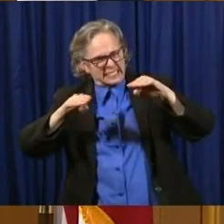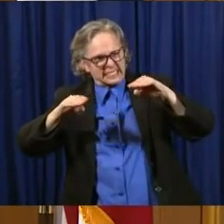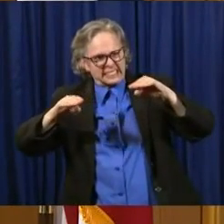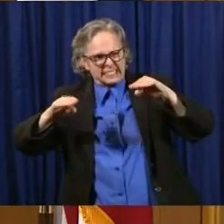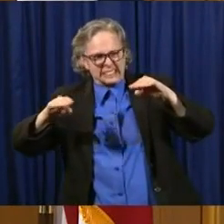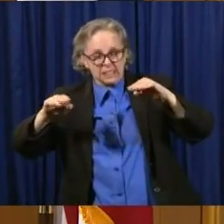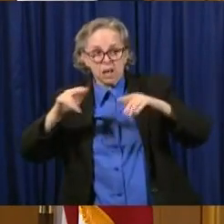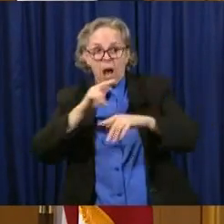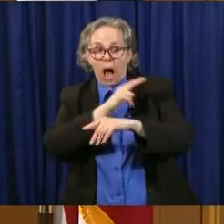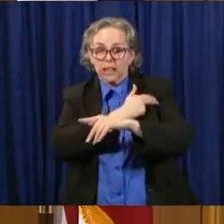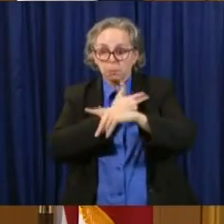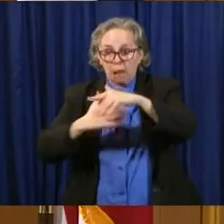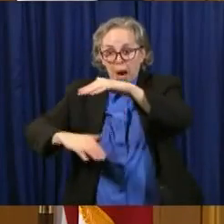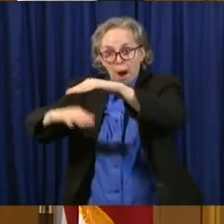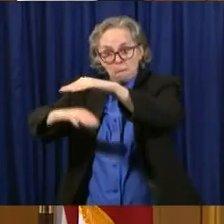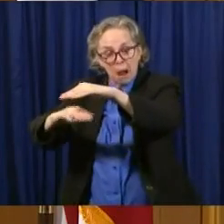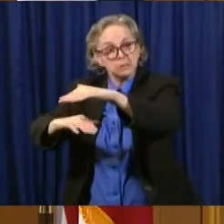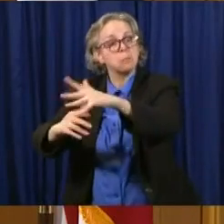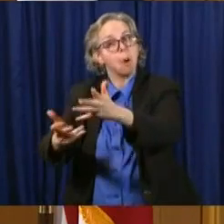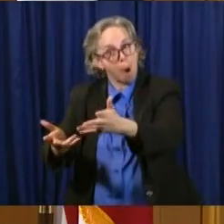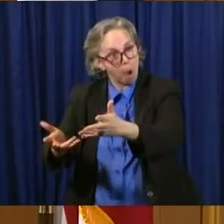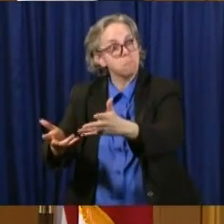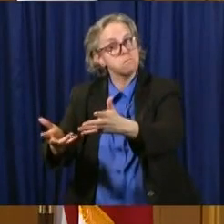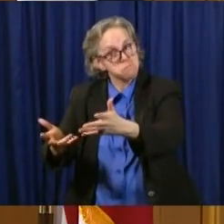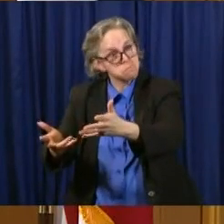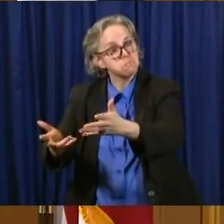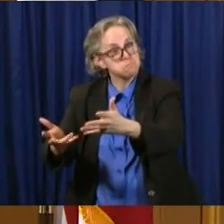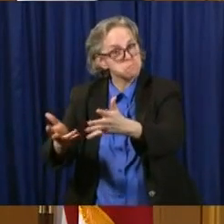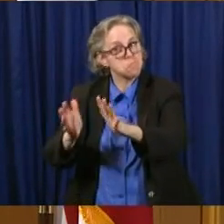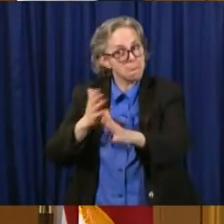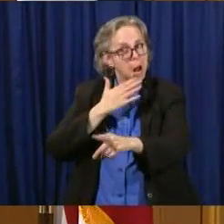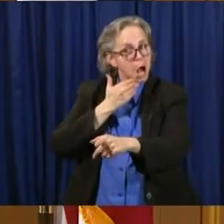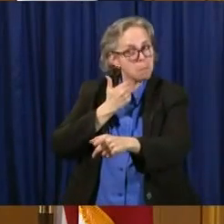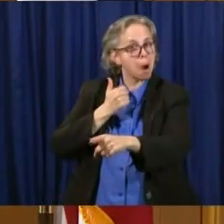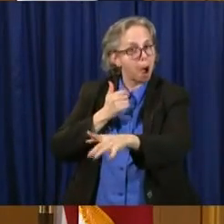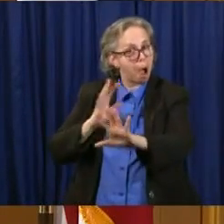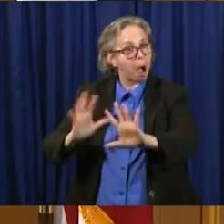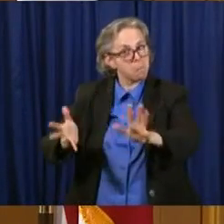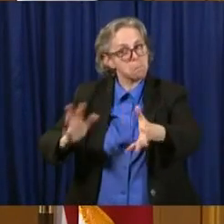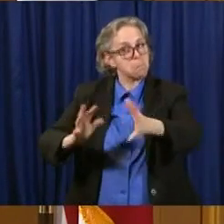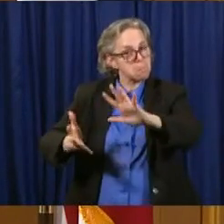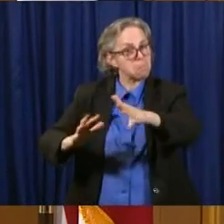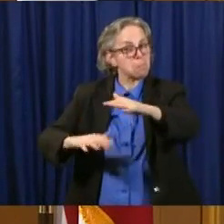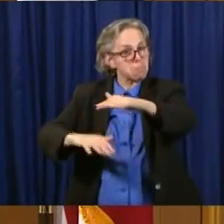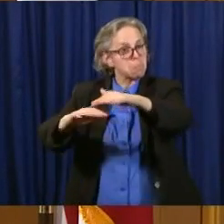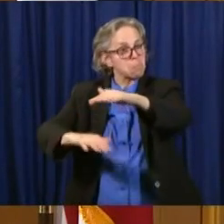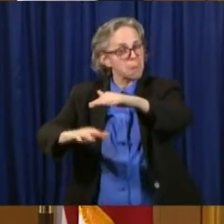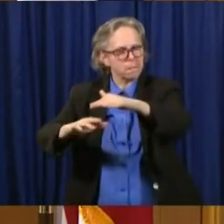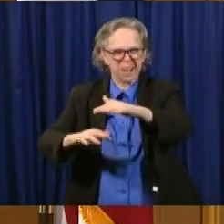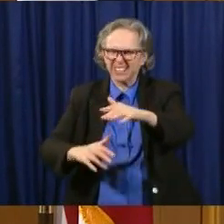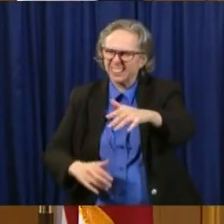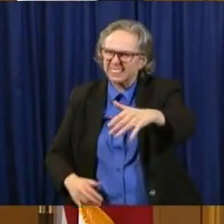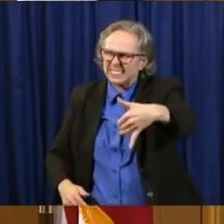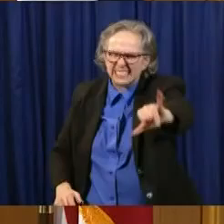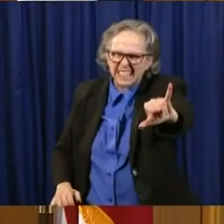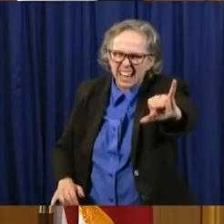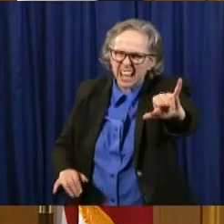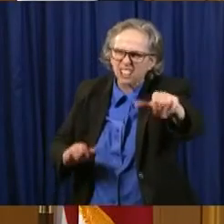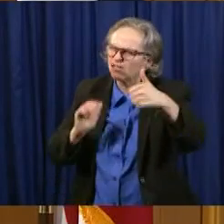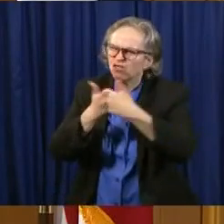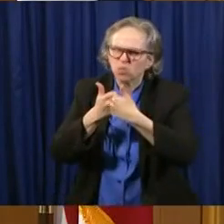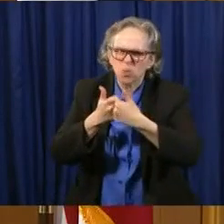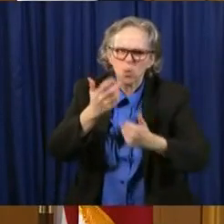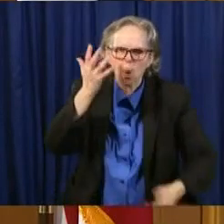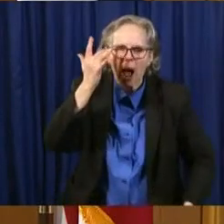Uh, but again, um, the problem still remains and still a challenge in regard to